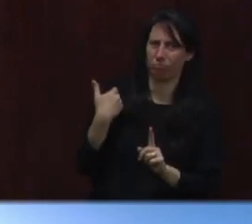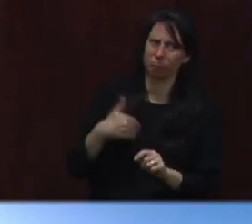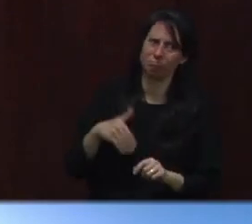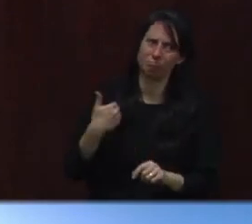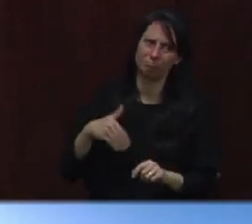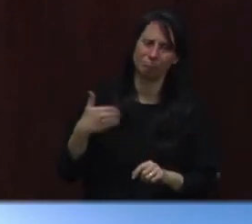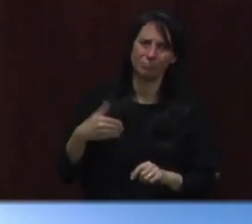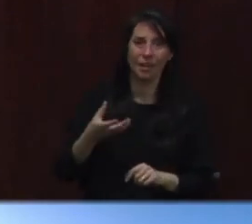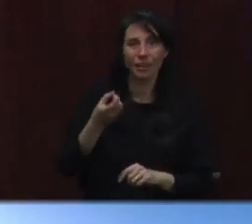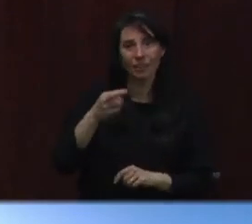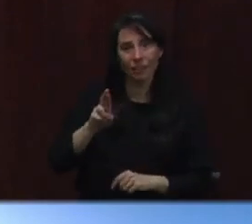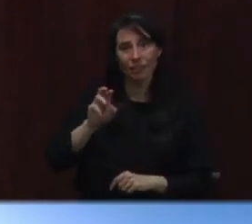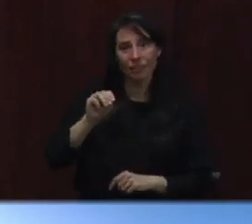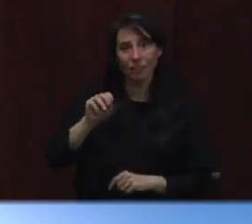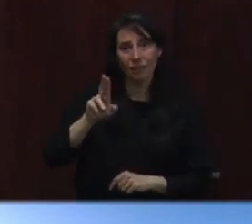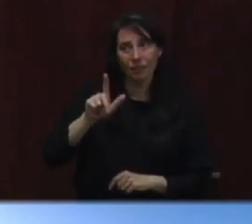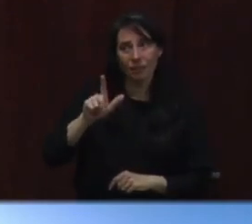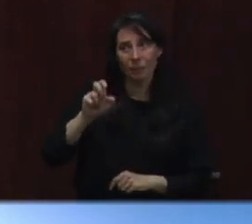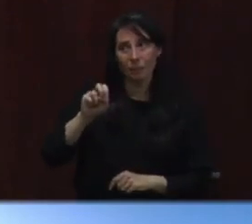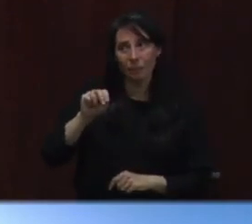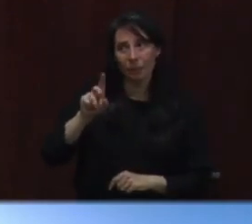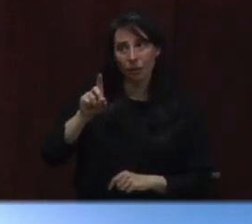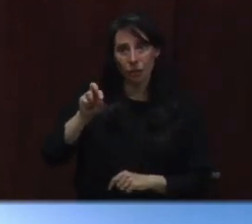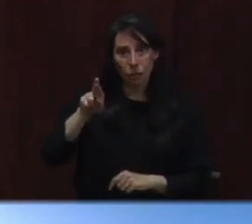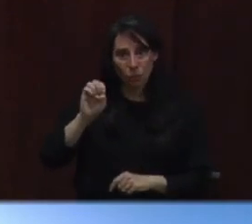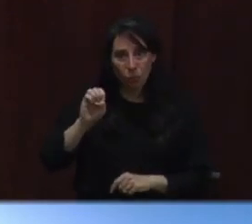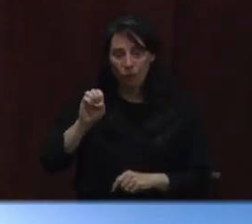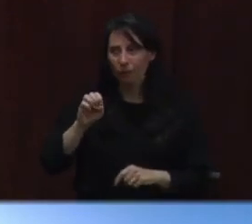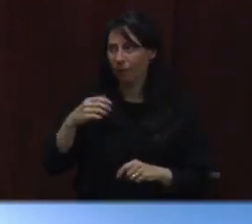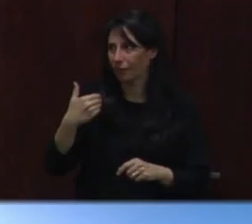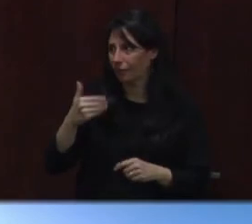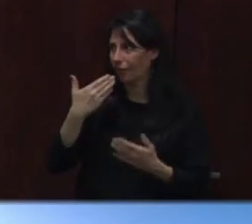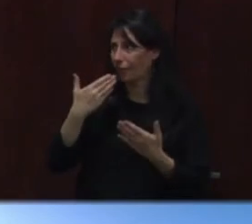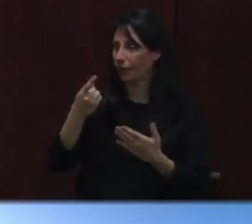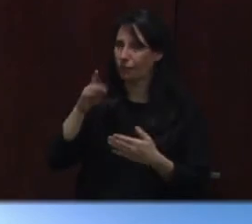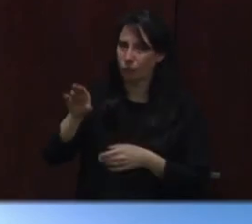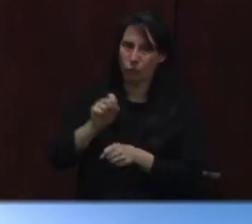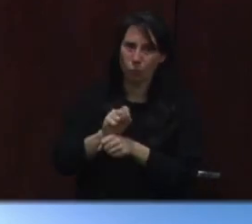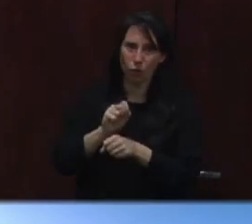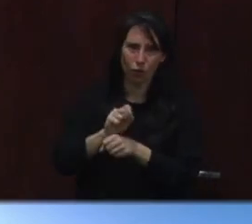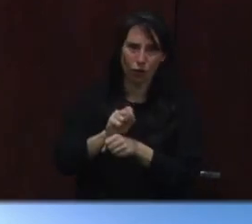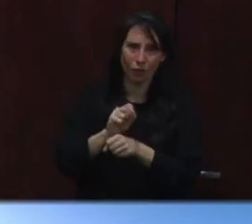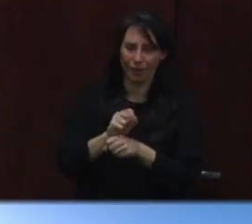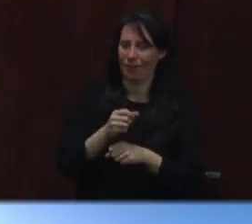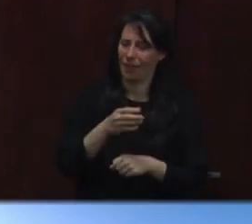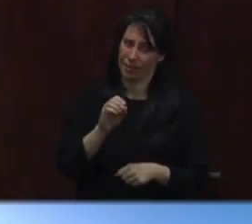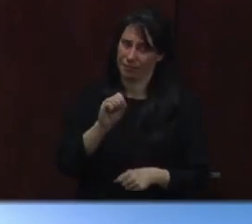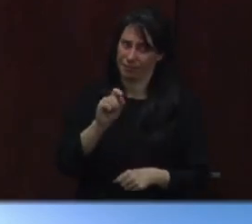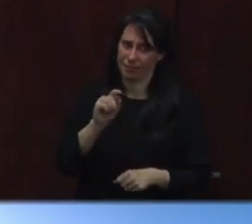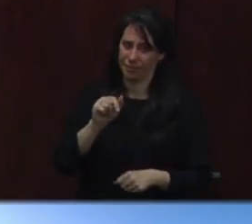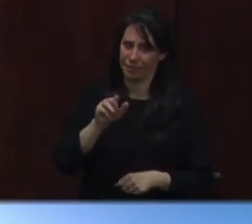Mollendore who was carrying this since March. So thank you to Stacey for jumping in. I think she's done an amazing job to date.